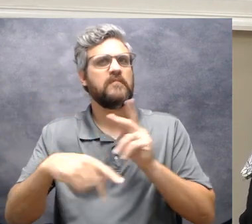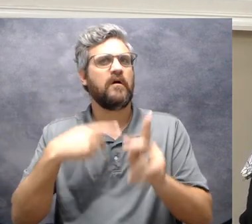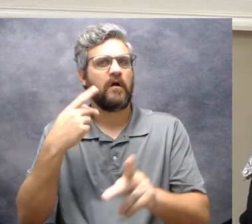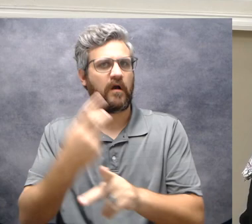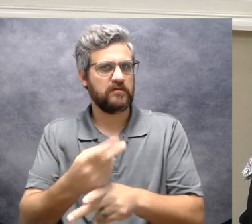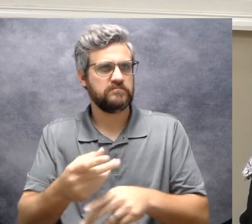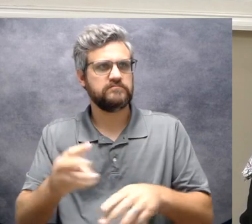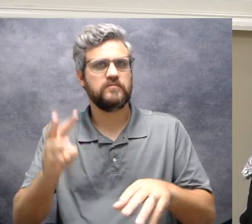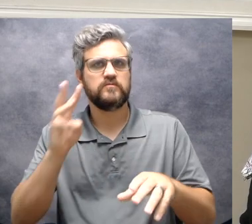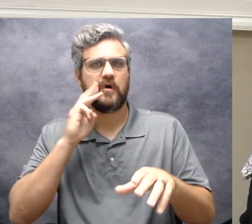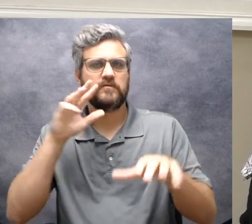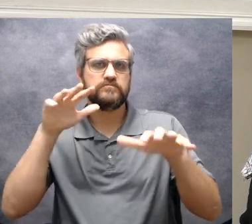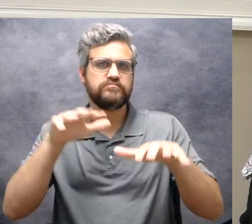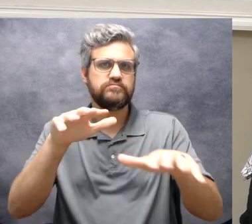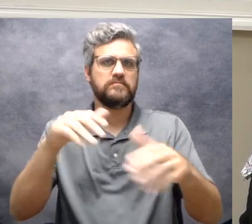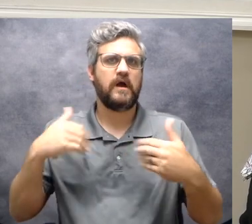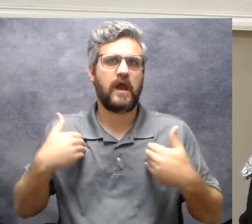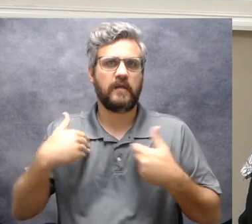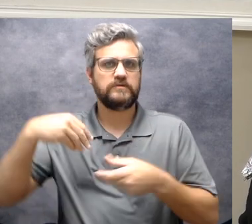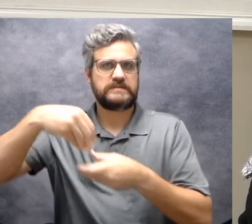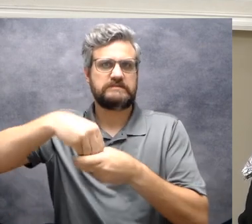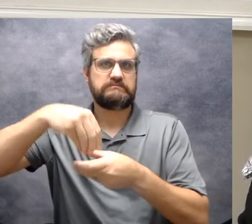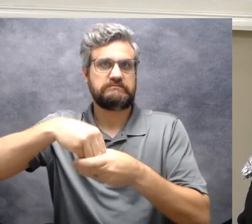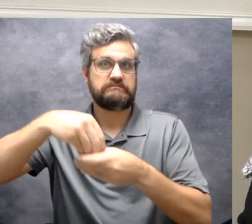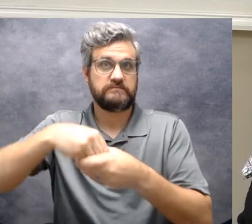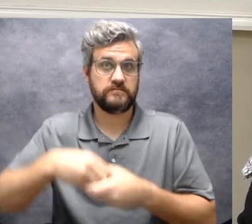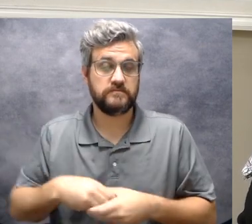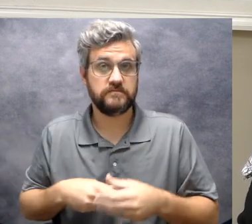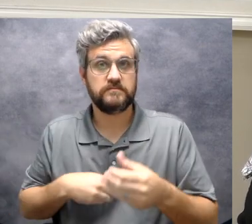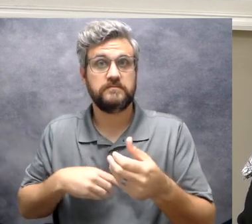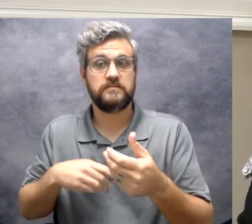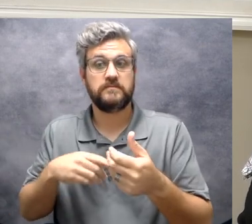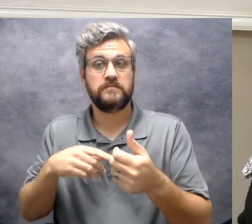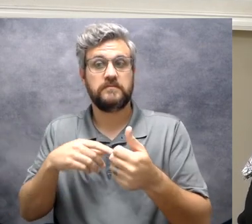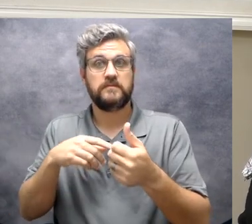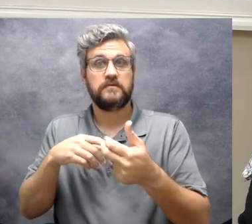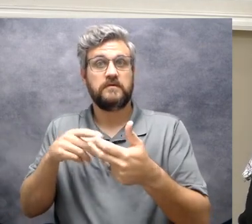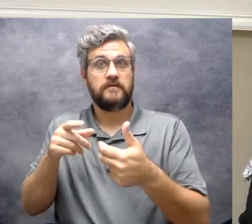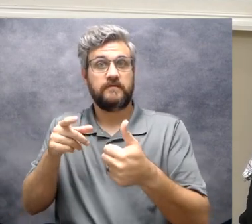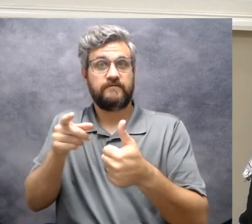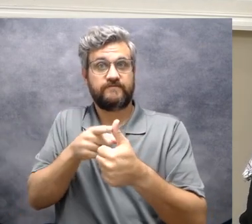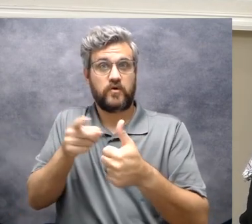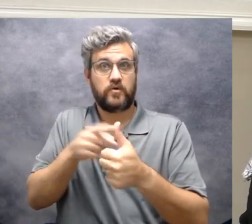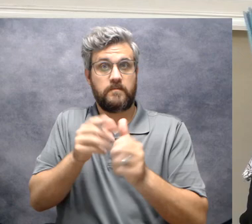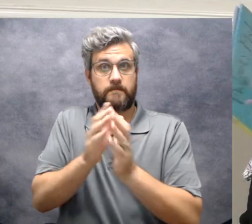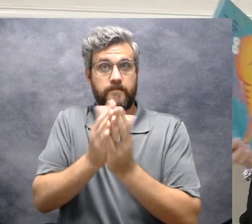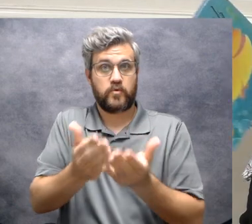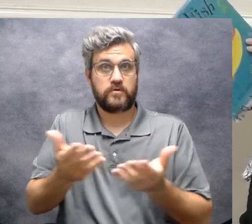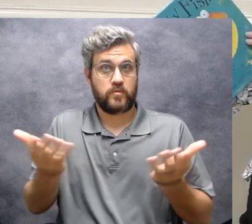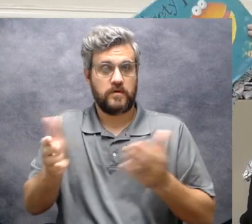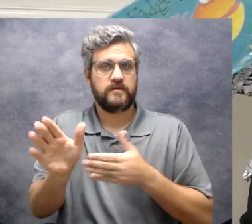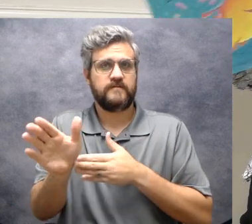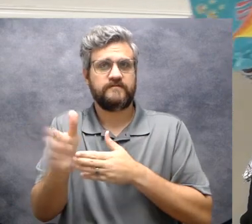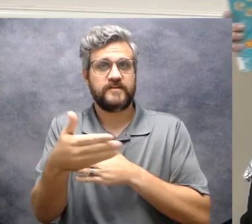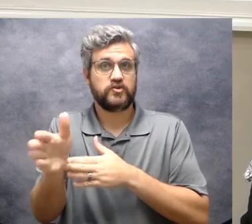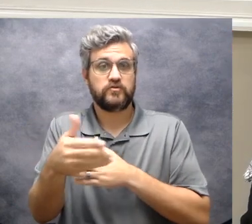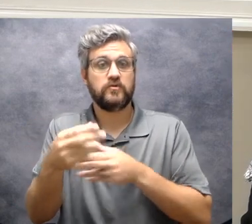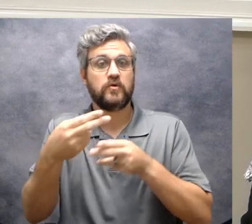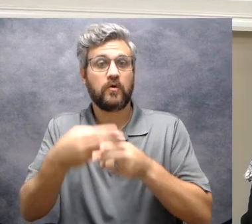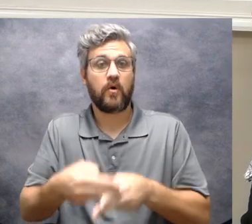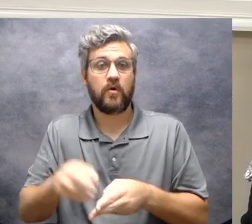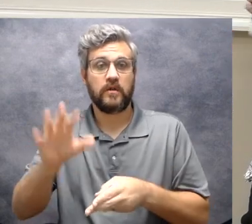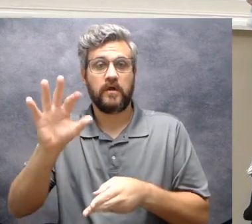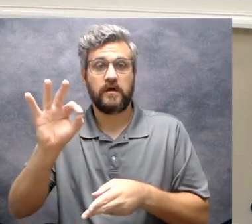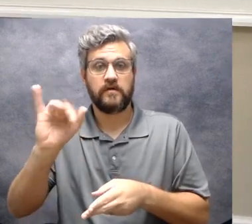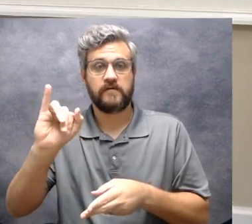of different ocean animals so our first one like I said it's going to be about fish and this one